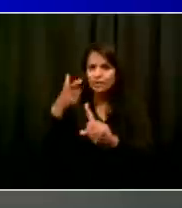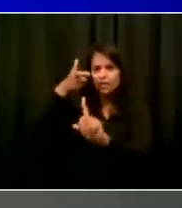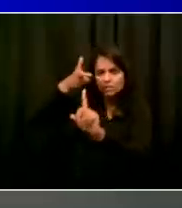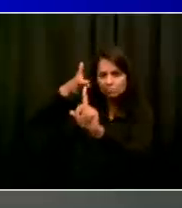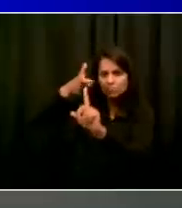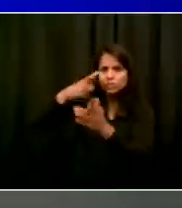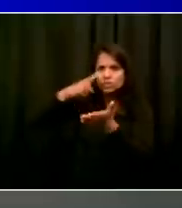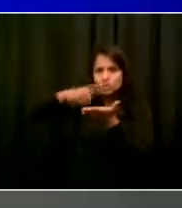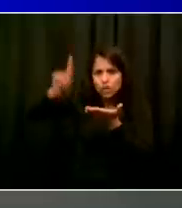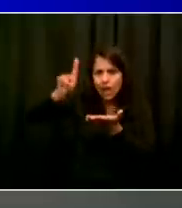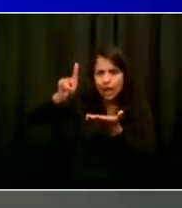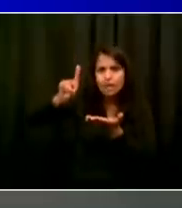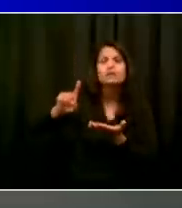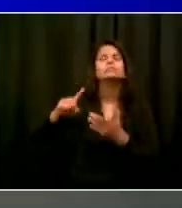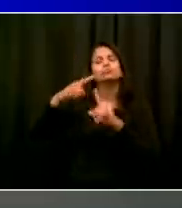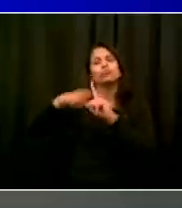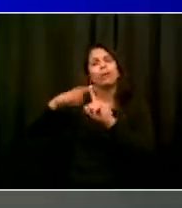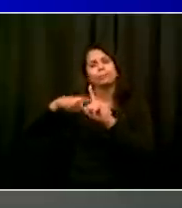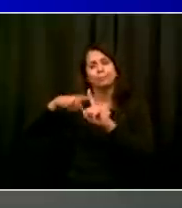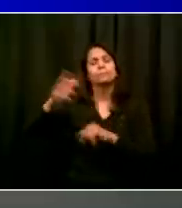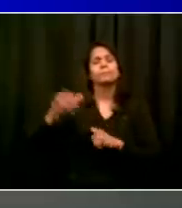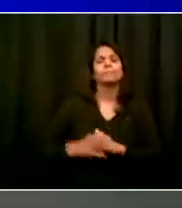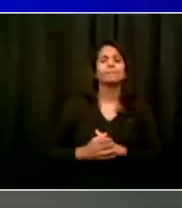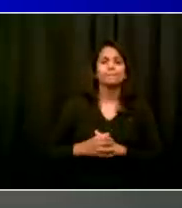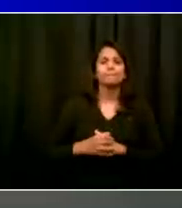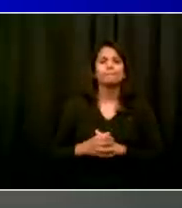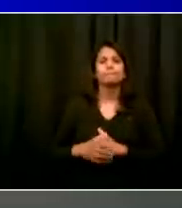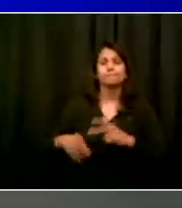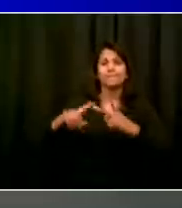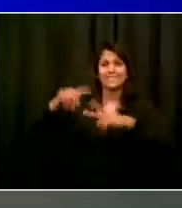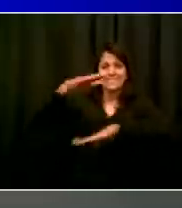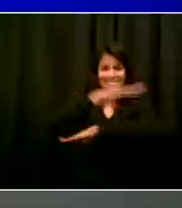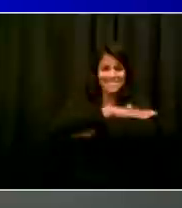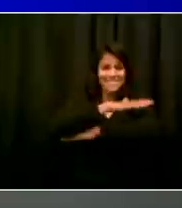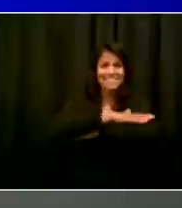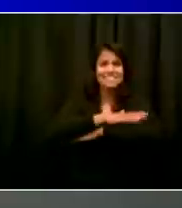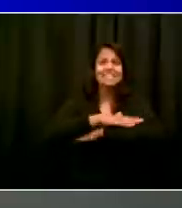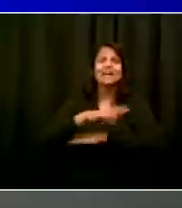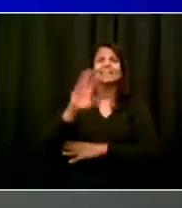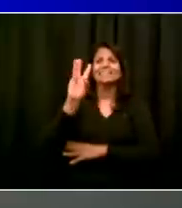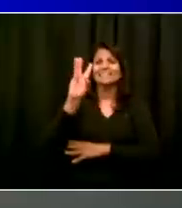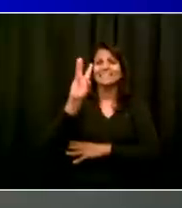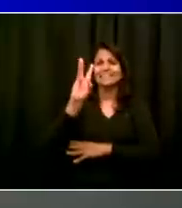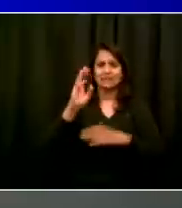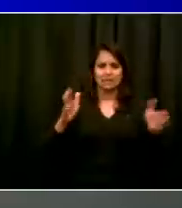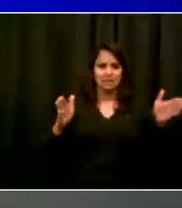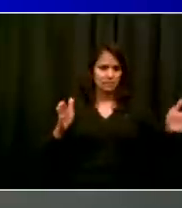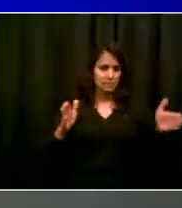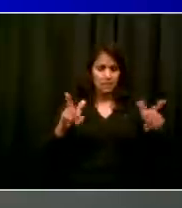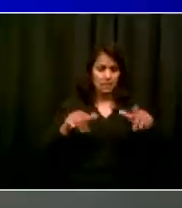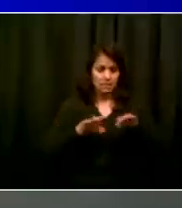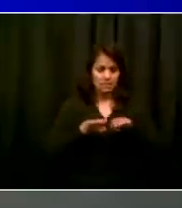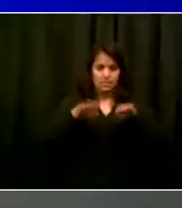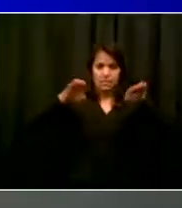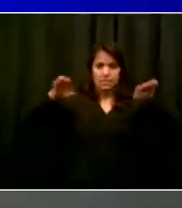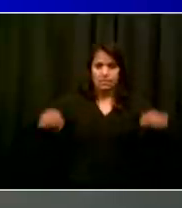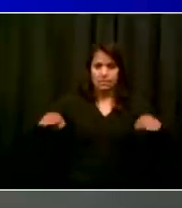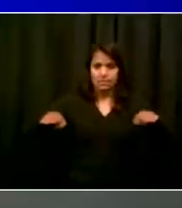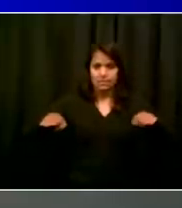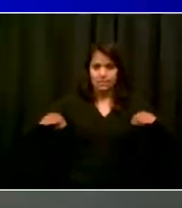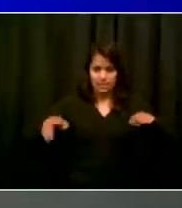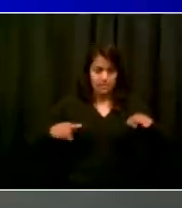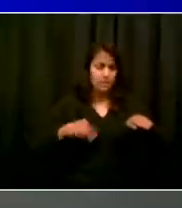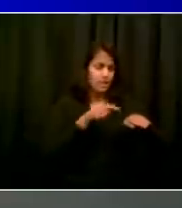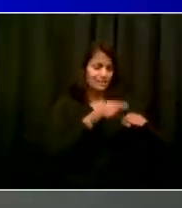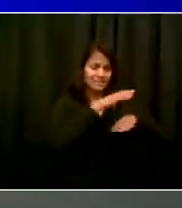not going to be allowed for seating. So there's clear conditions about the kinds of PPE that must be